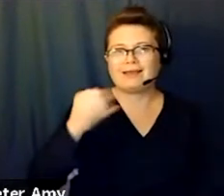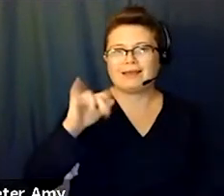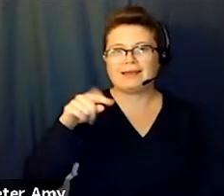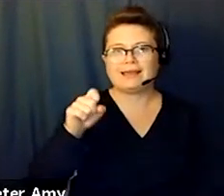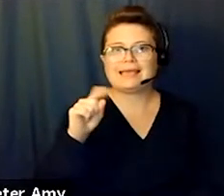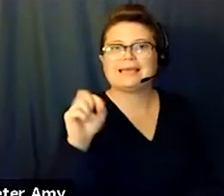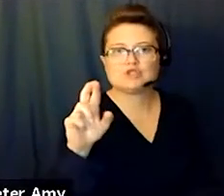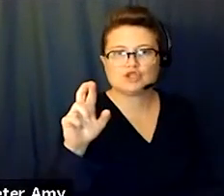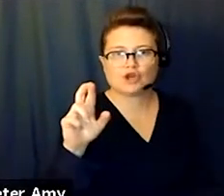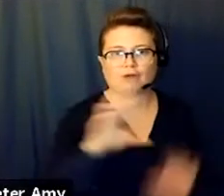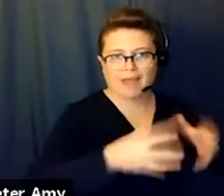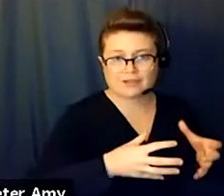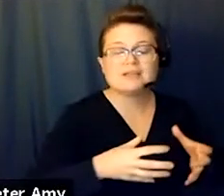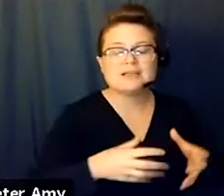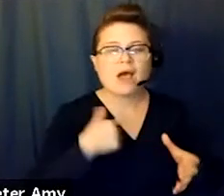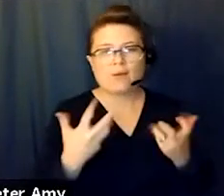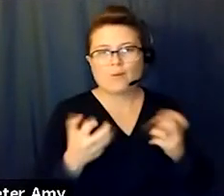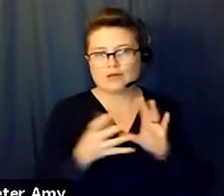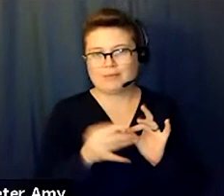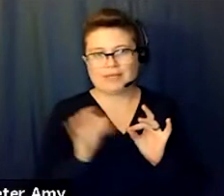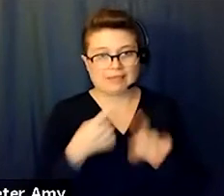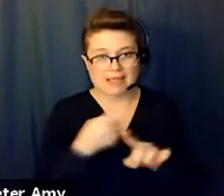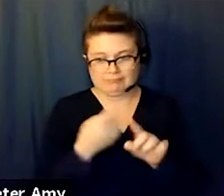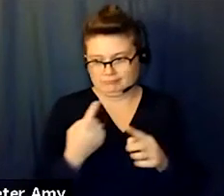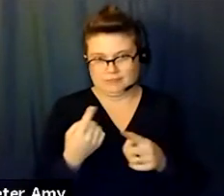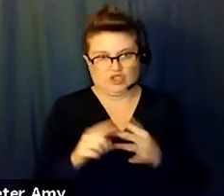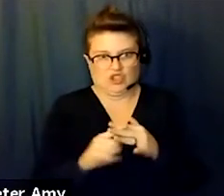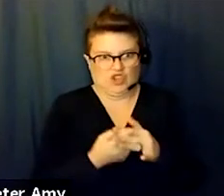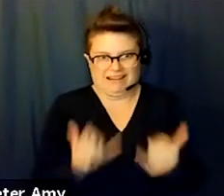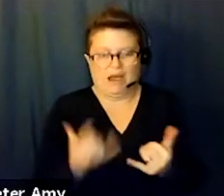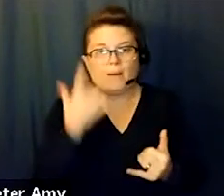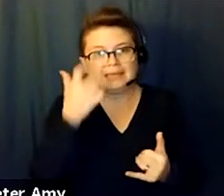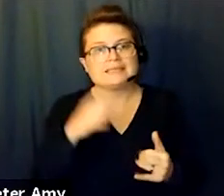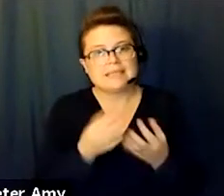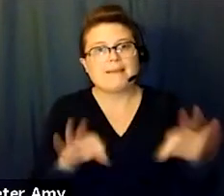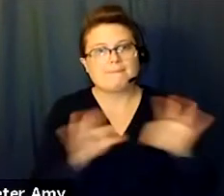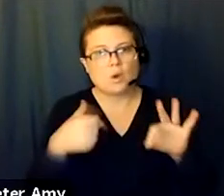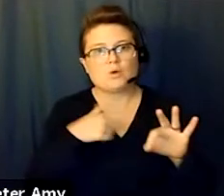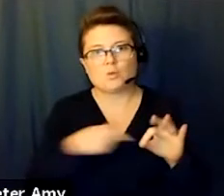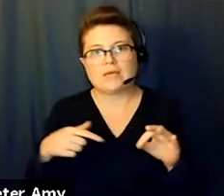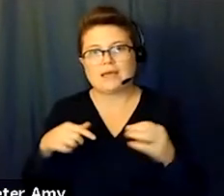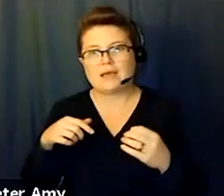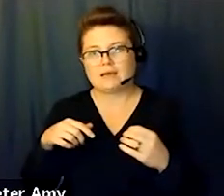I just wanted to kind of mention that from the beginning, because I think it's important to attack both. This is a two-headed snake that we're talking about.